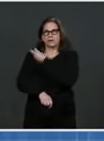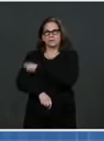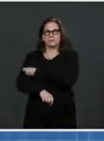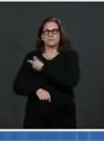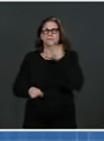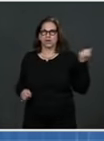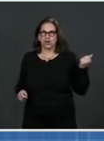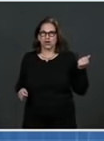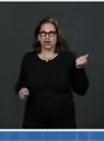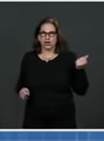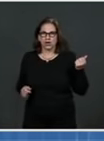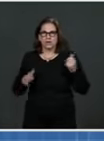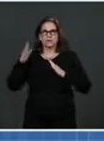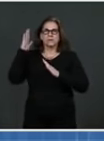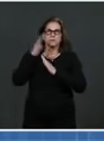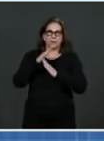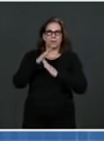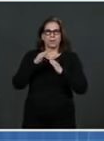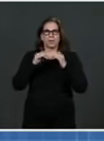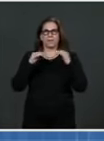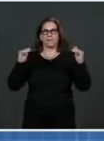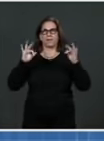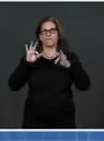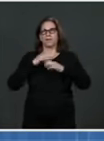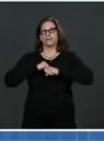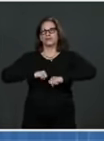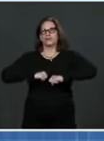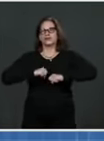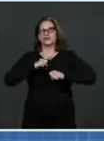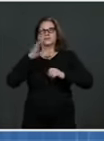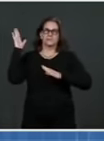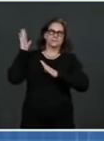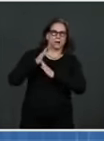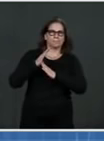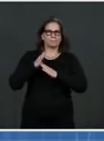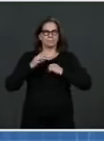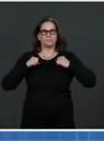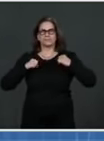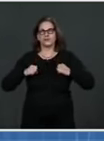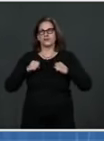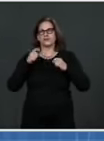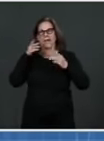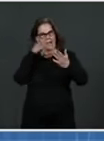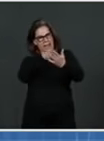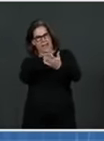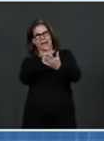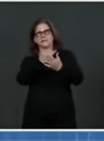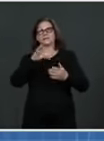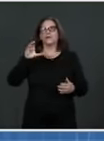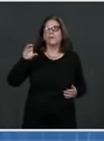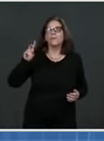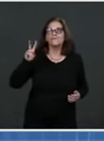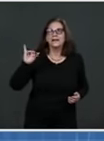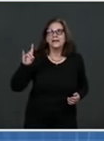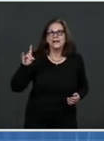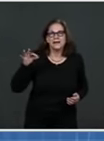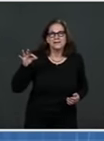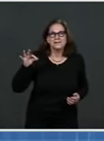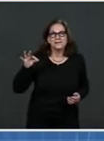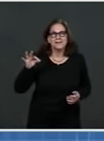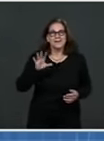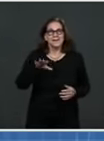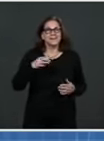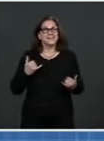level of protection against COVID-19, especially as our concerns about variants escalate. Our national